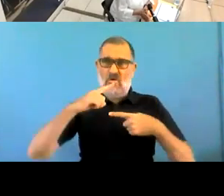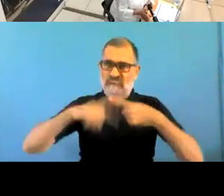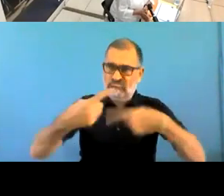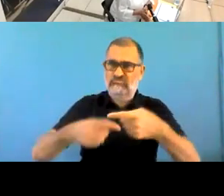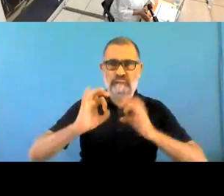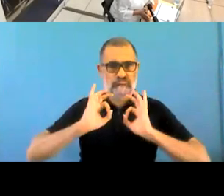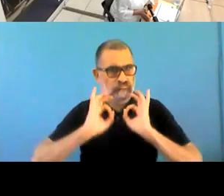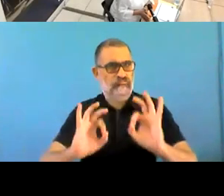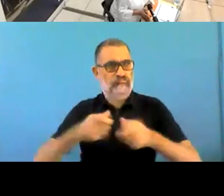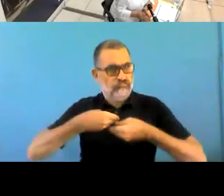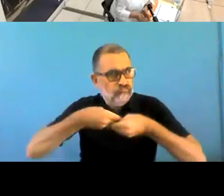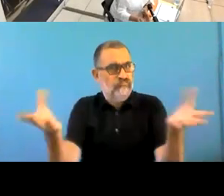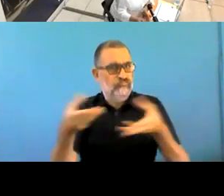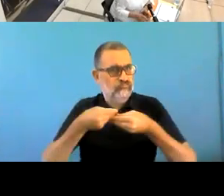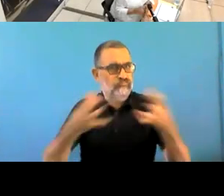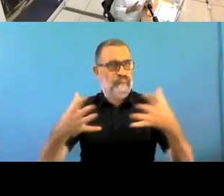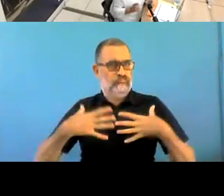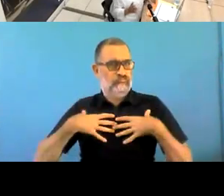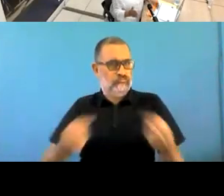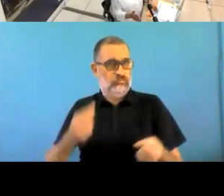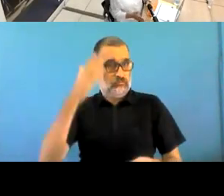epidemiological situation that we face